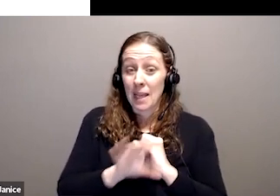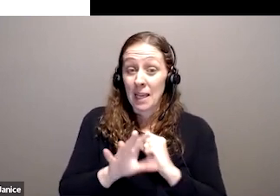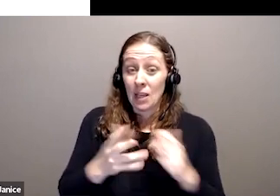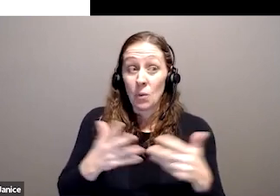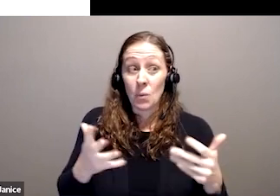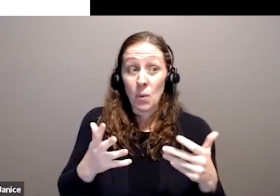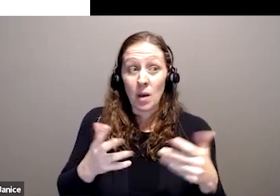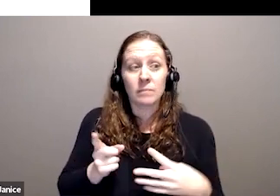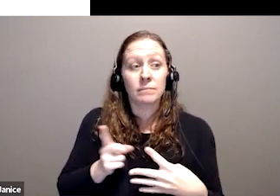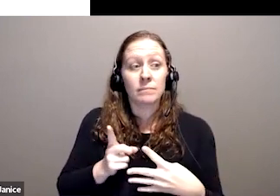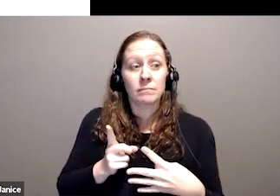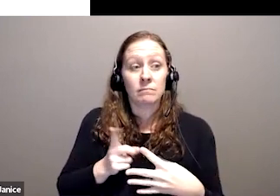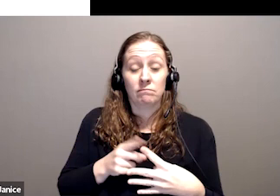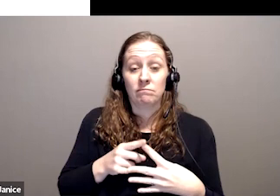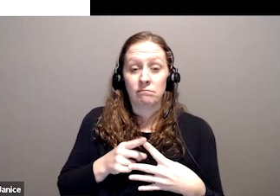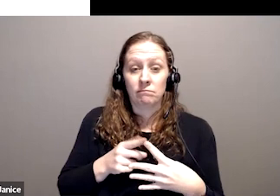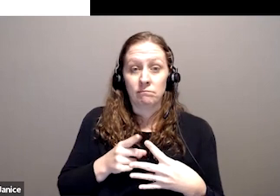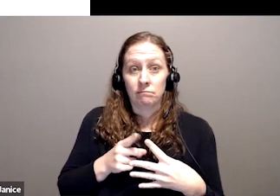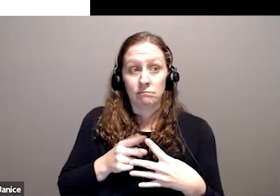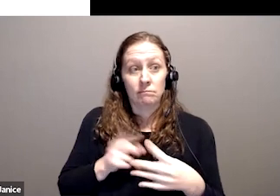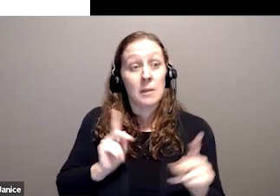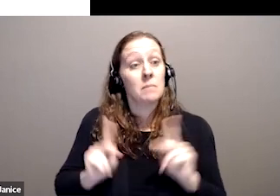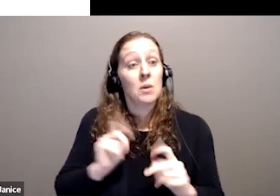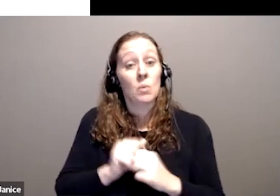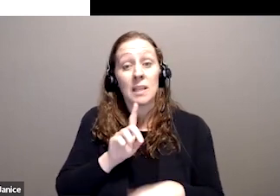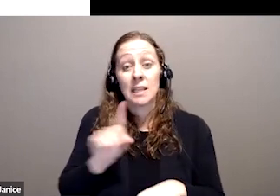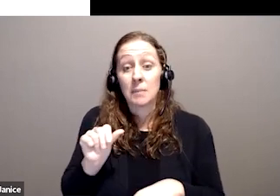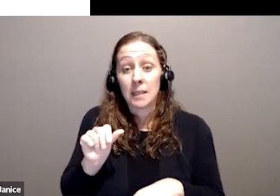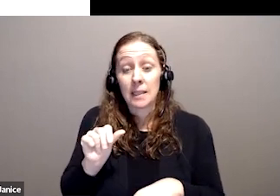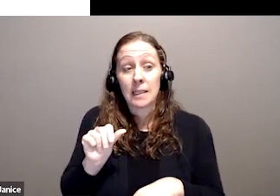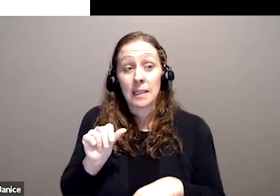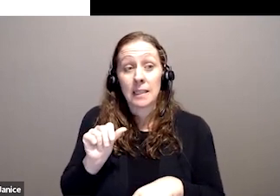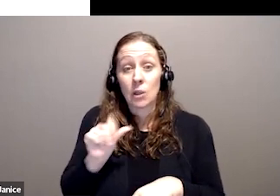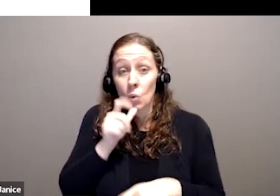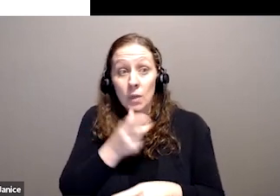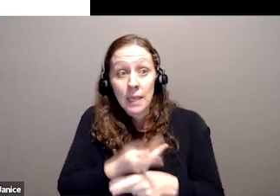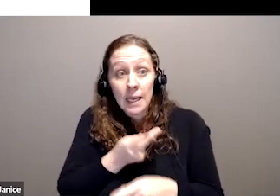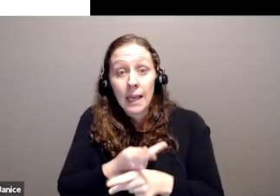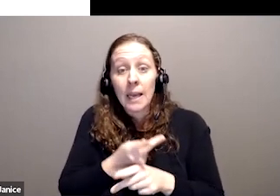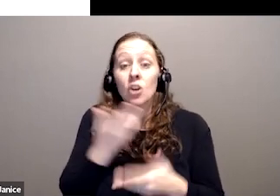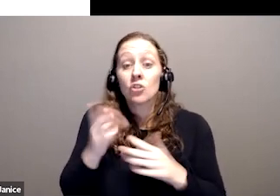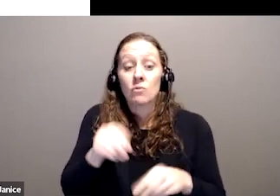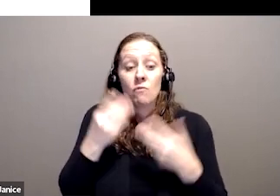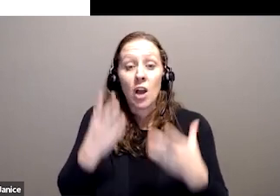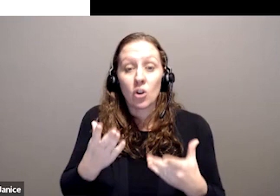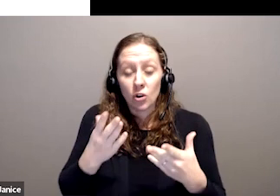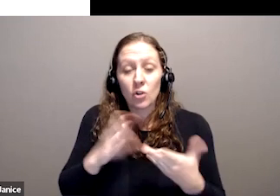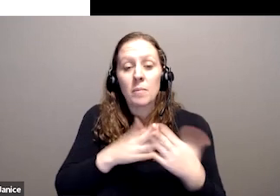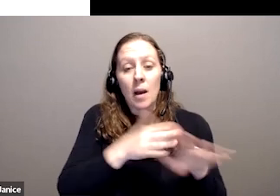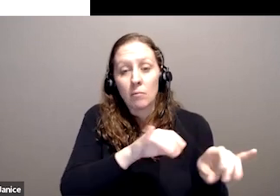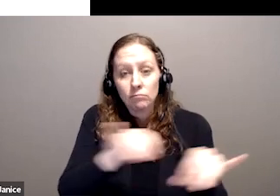first of all, achieving unity amongst people with disability, carers and service providers for the